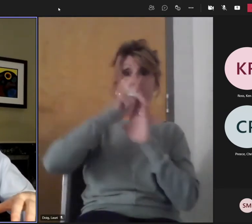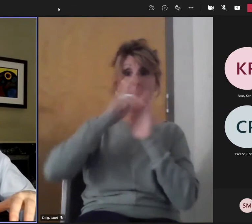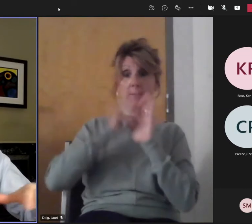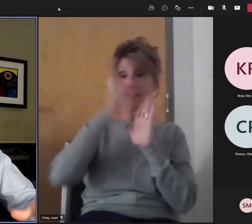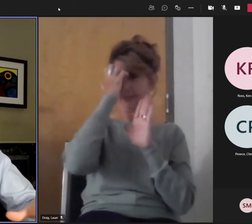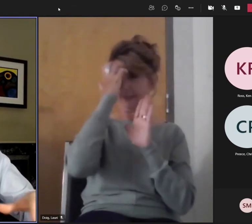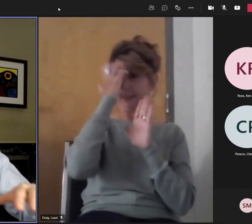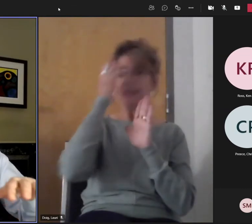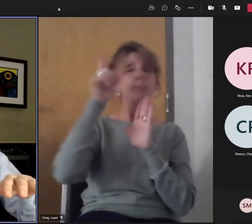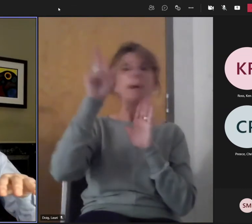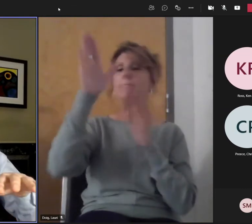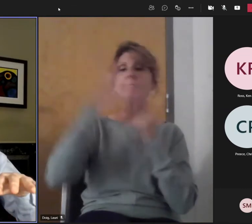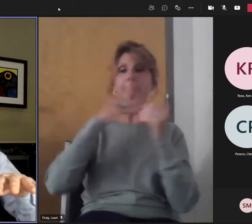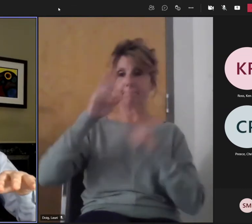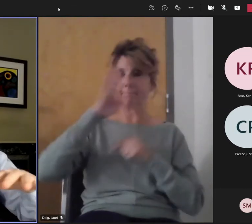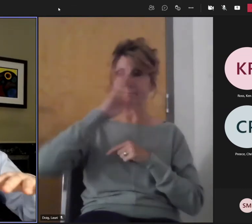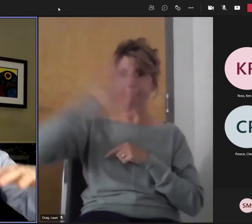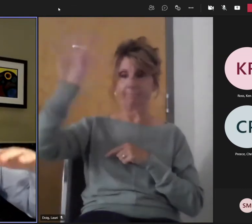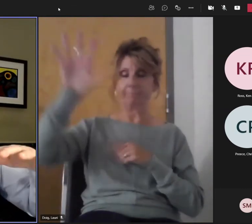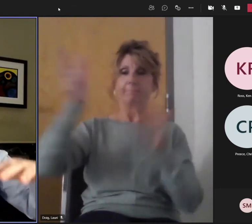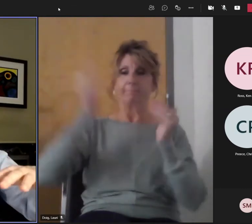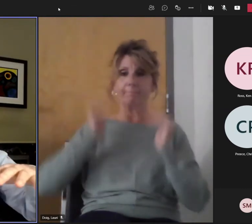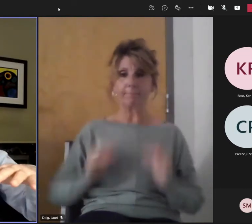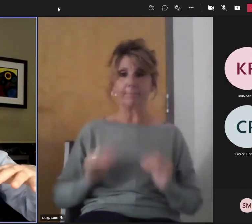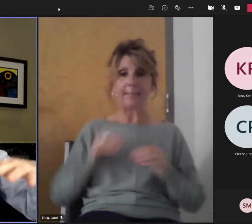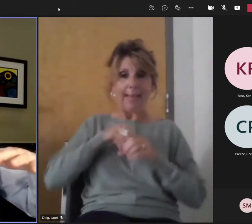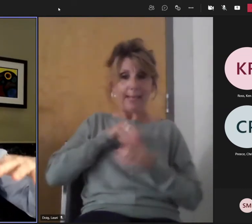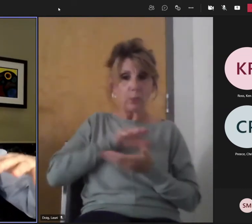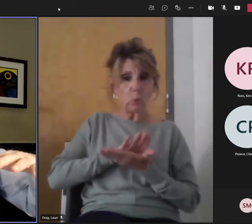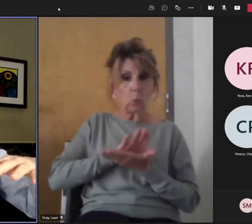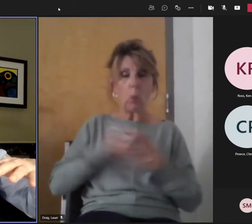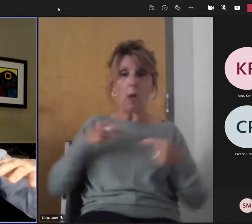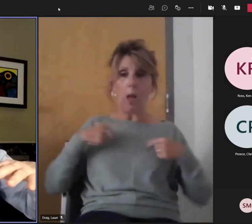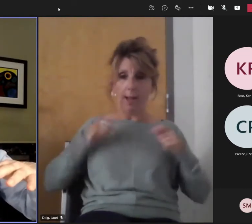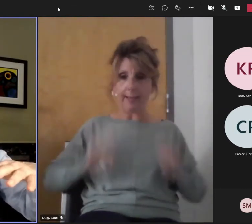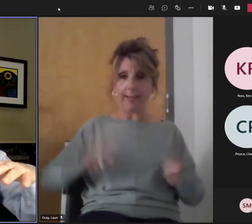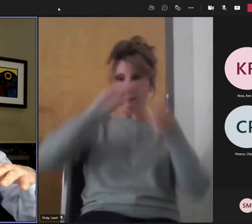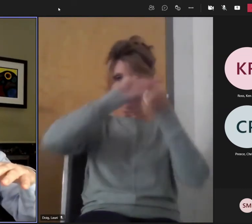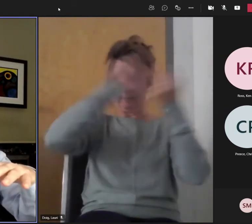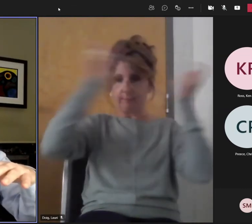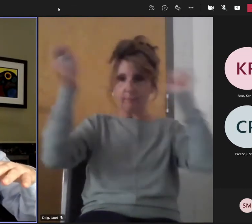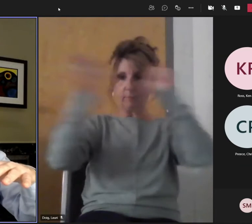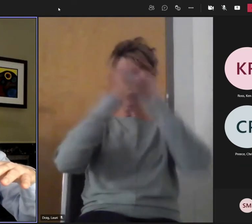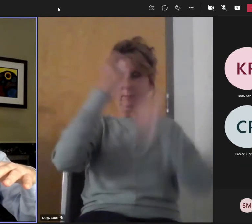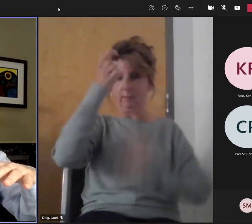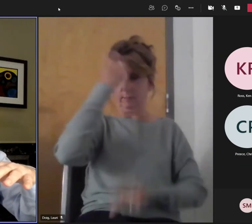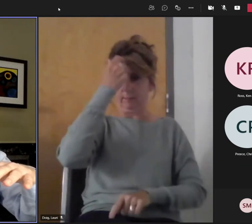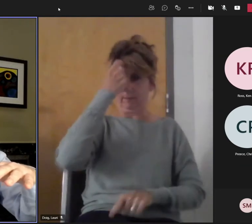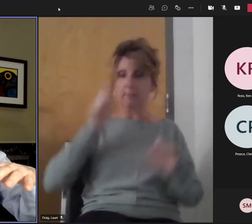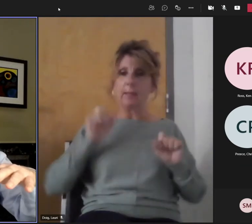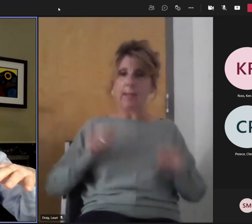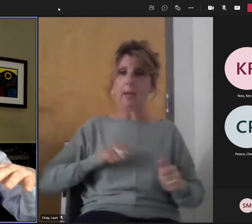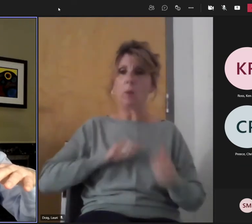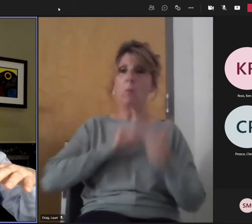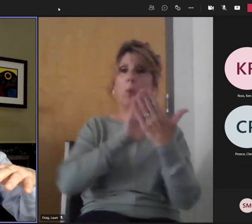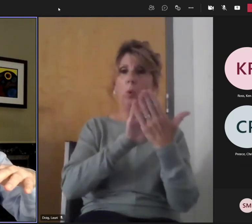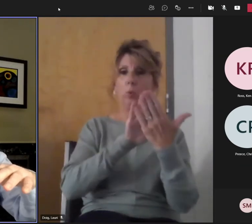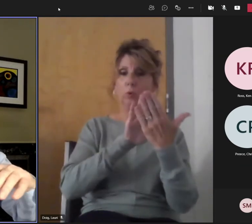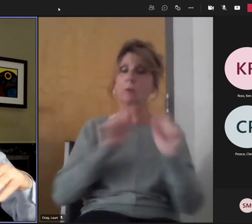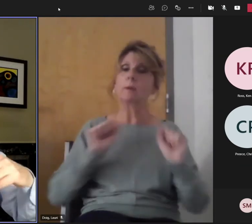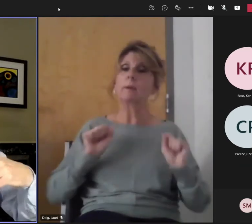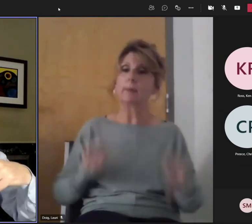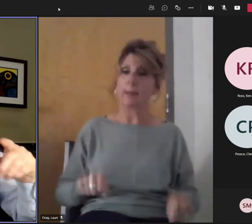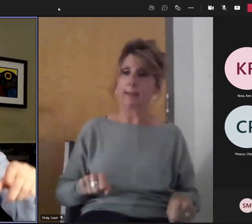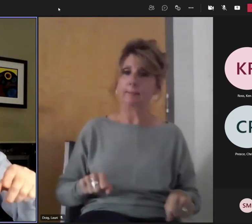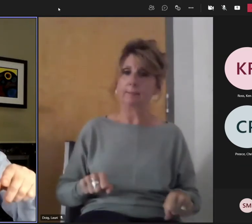level or multiple schools level, then you you on the one hand, you you even in Ontario, I would